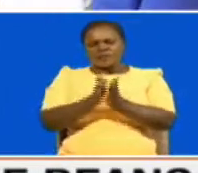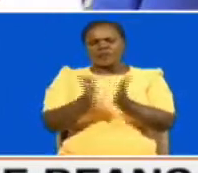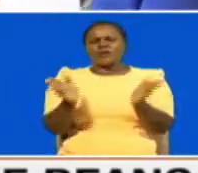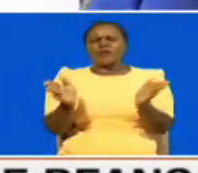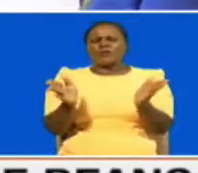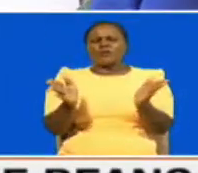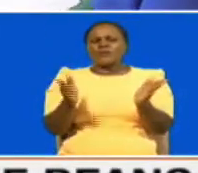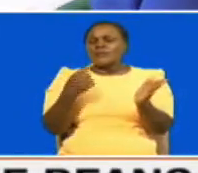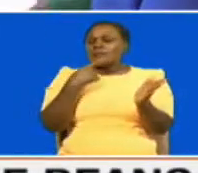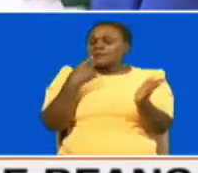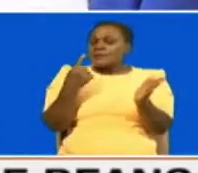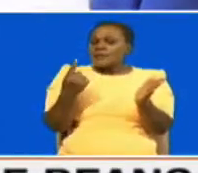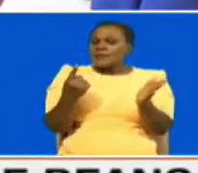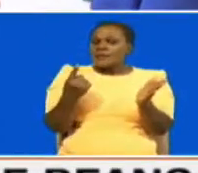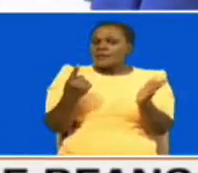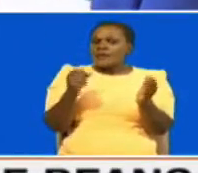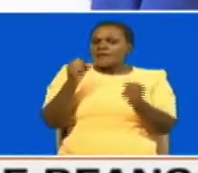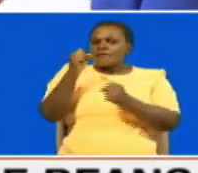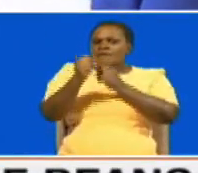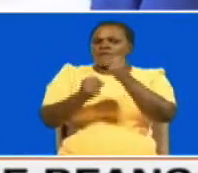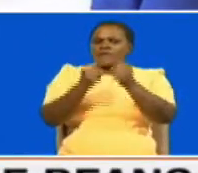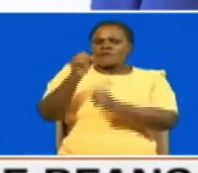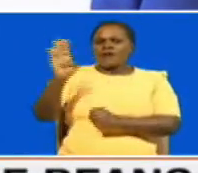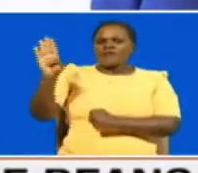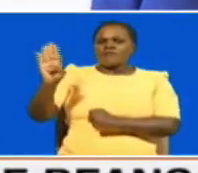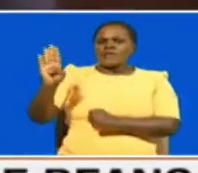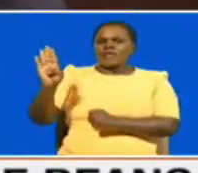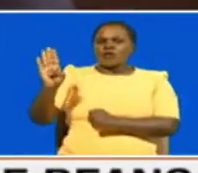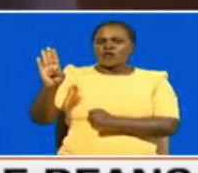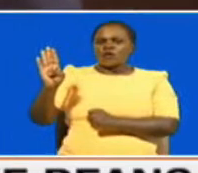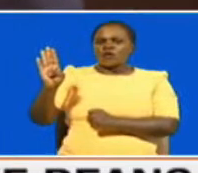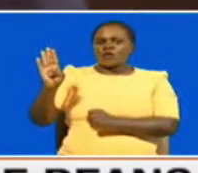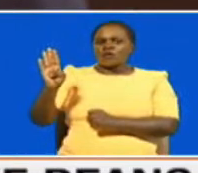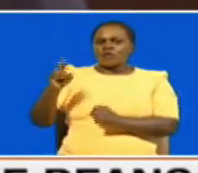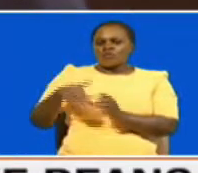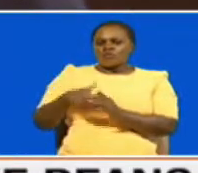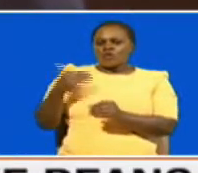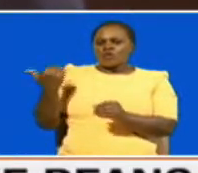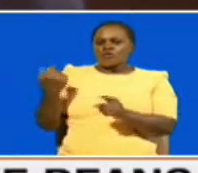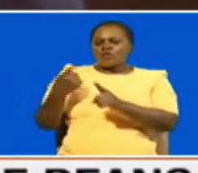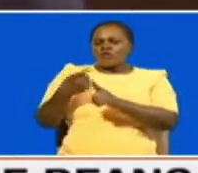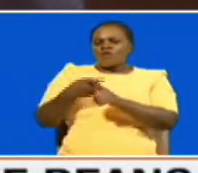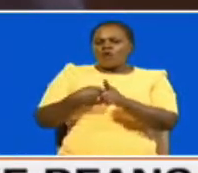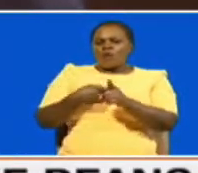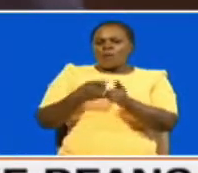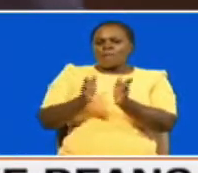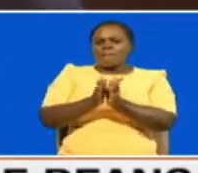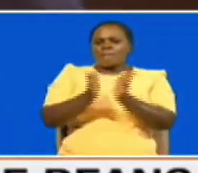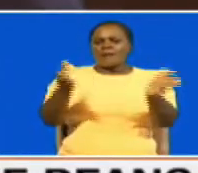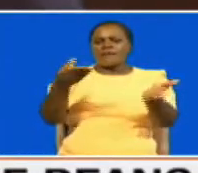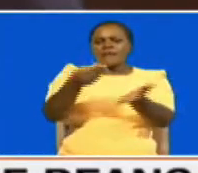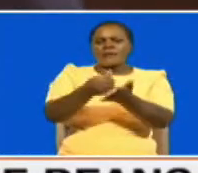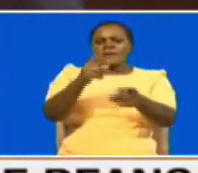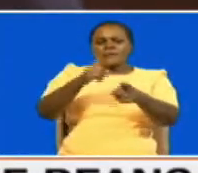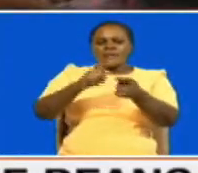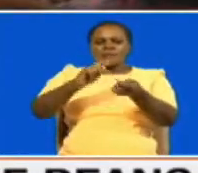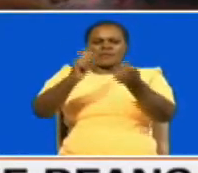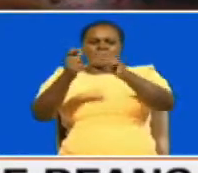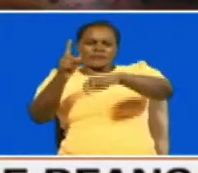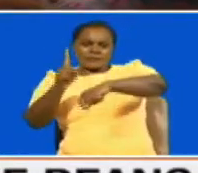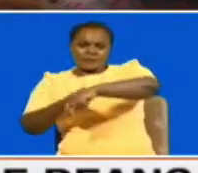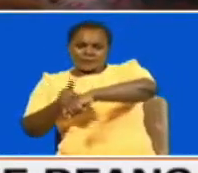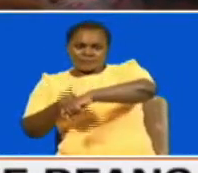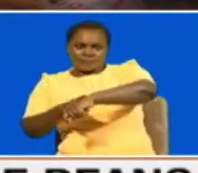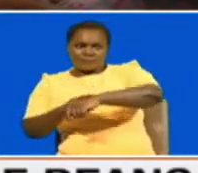motoro claiming that 55 billion shillings had been siphoned out of public coffers during the transition period